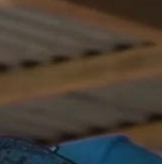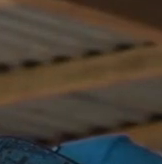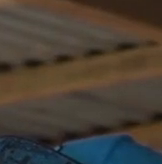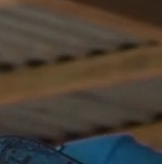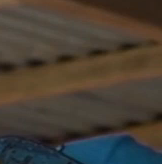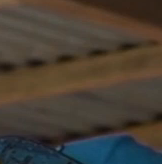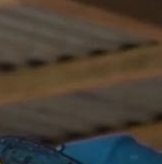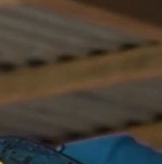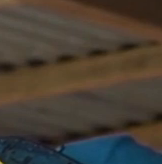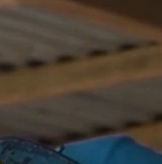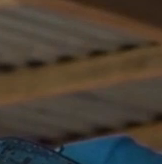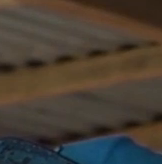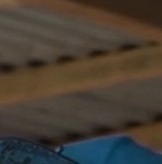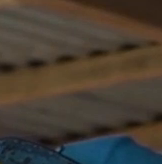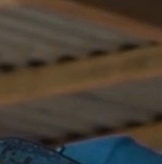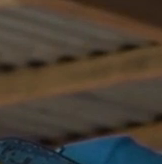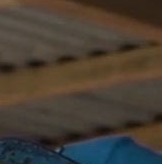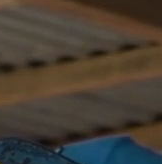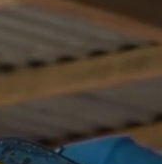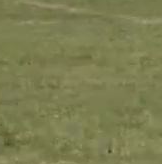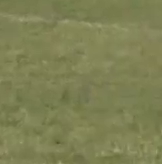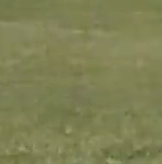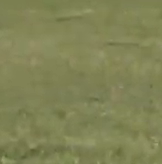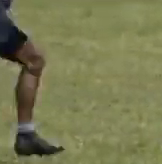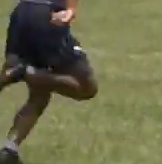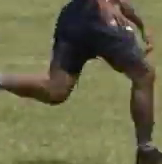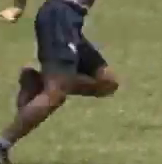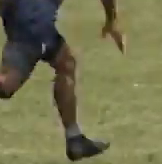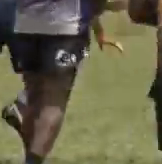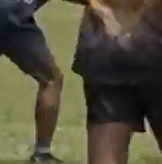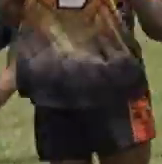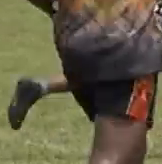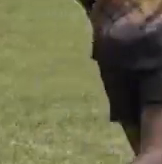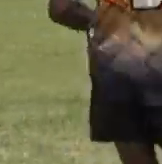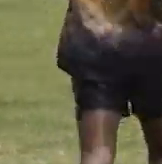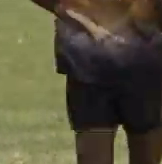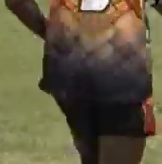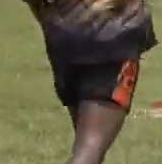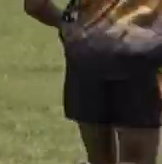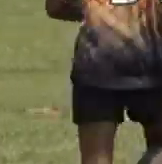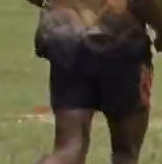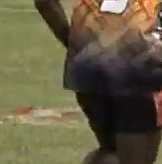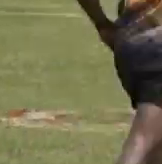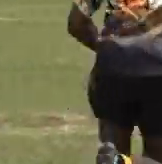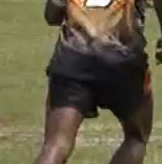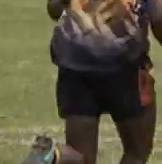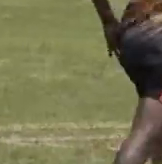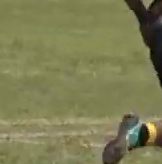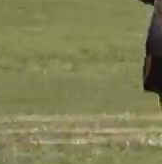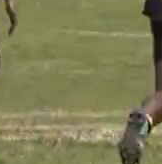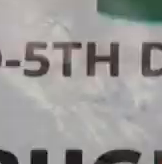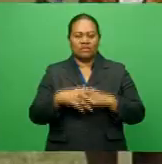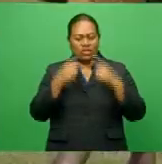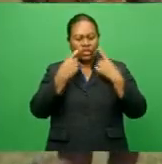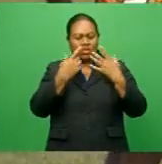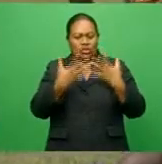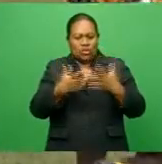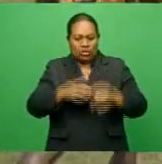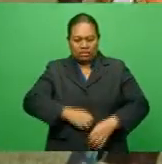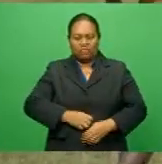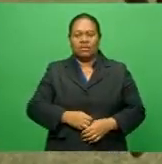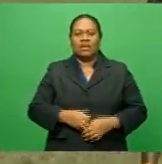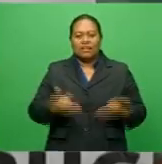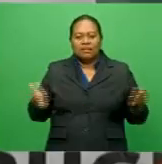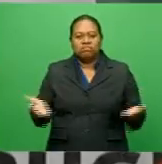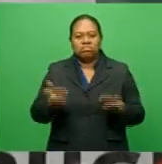Fijian team. This is the first time Beba is scouting for talents at the Fiji Beata Wairiki sevens and his presence has boosted the performance of local